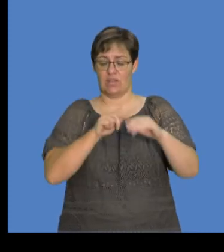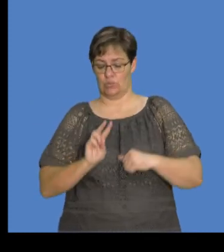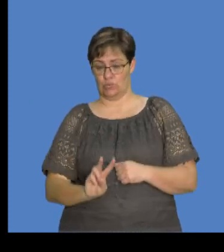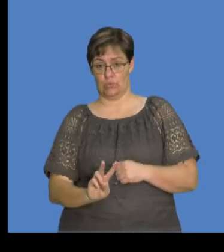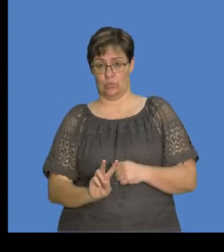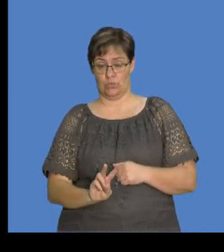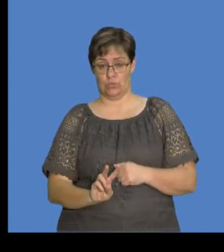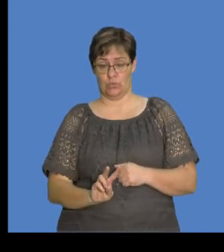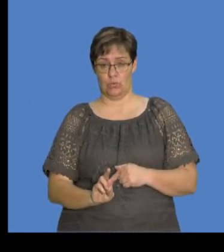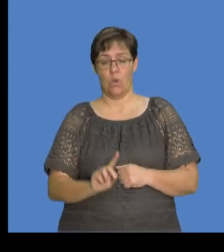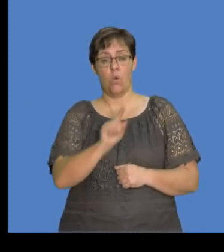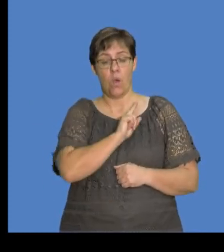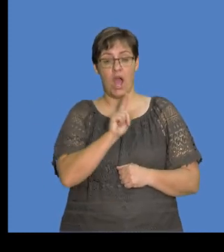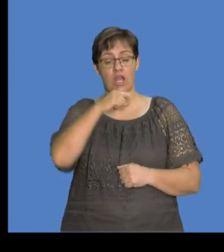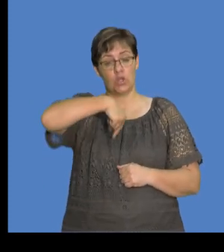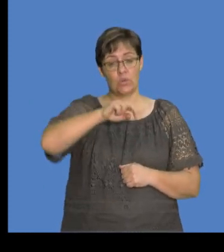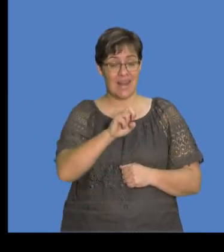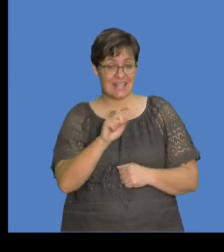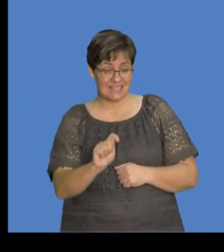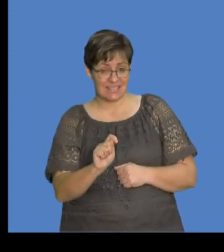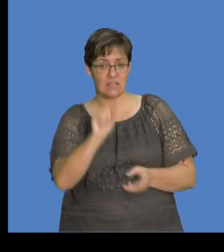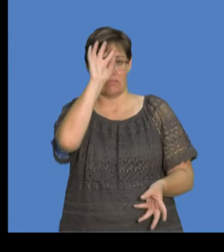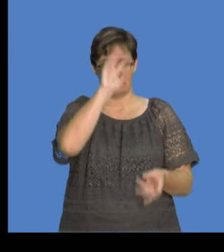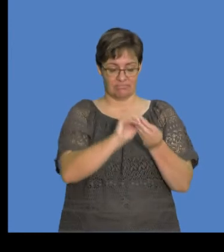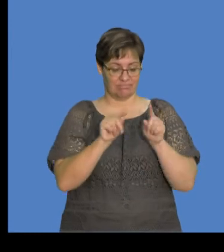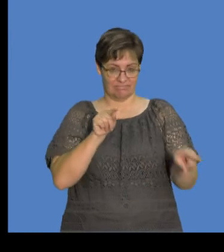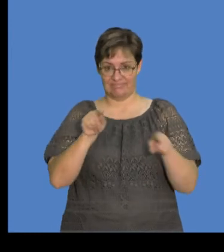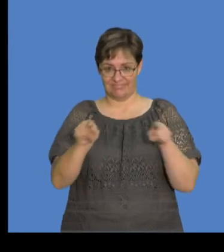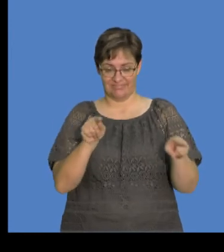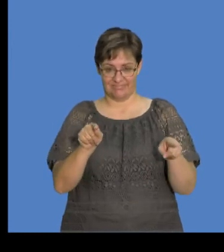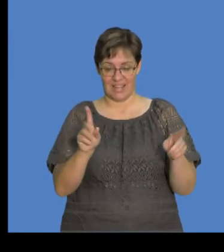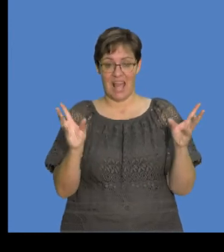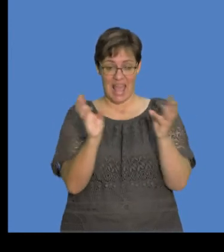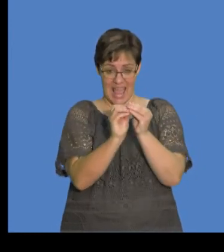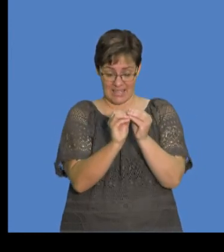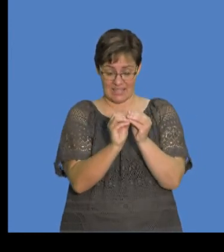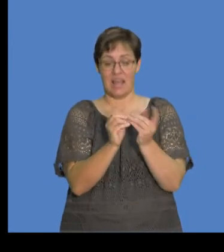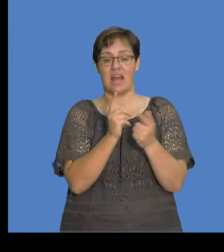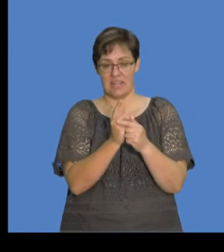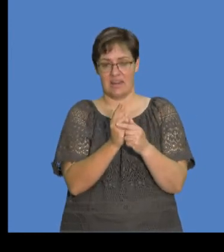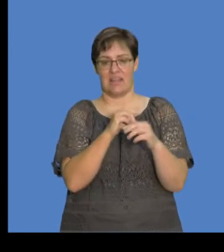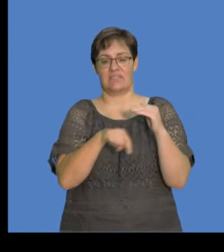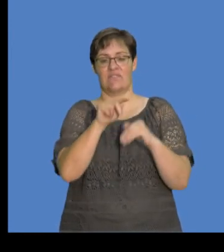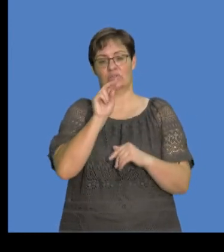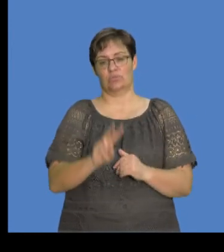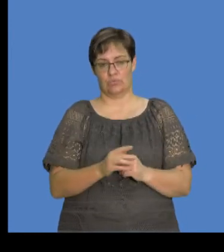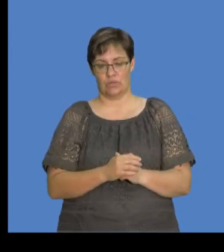2, okay? Because Q net is the sum of the two charges that are interacting. So this is the, actually the main